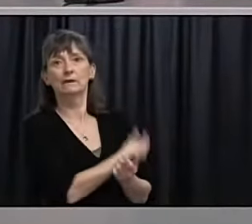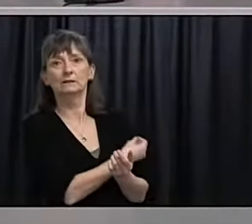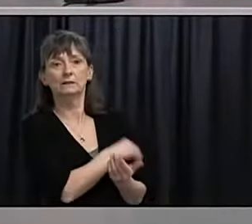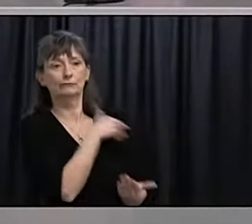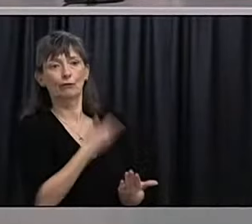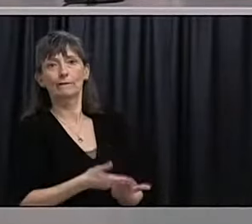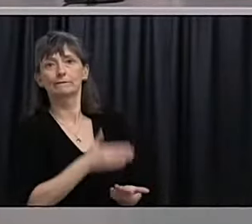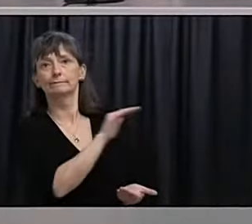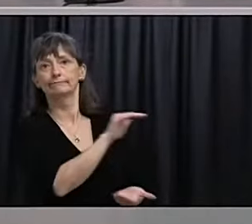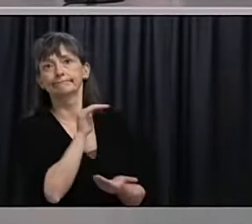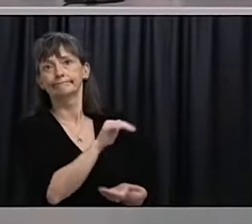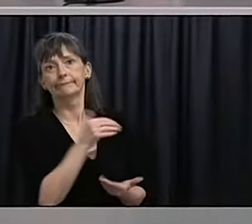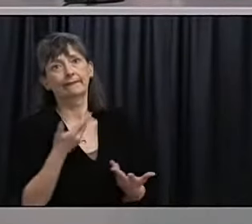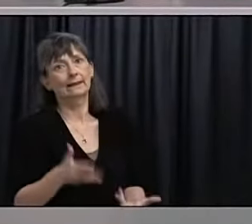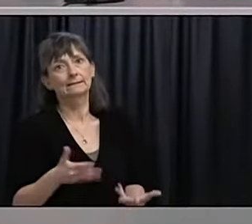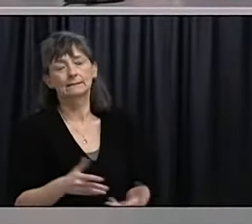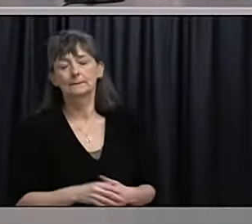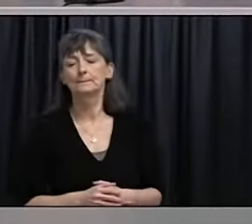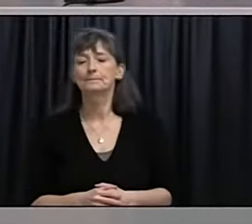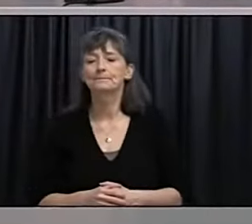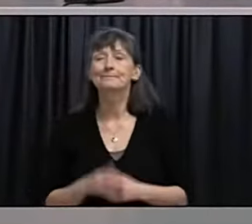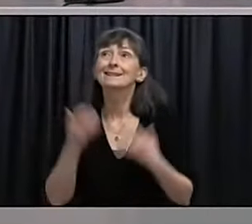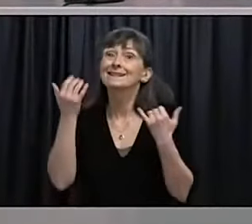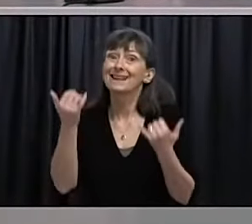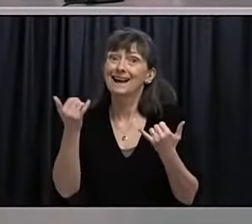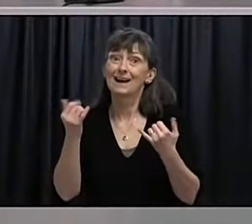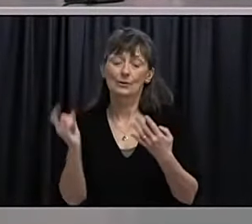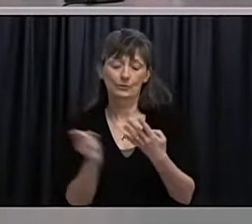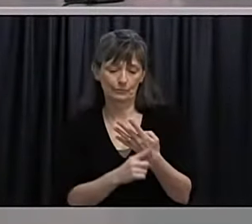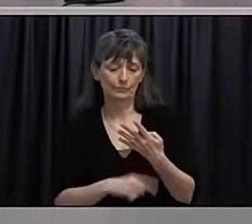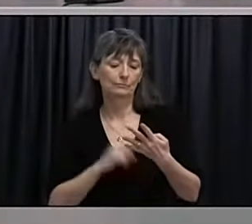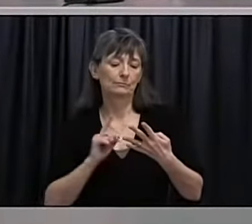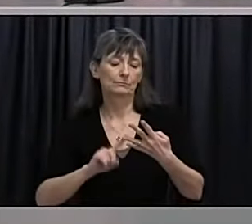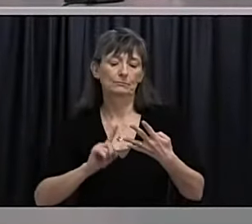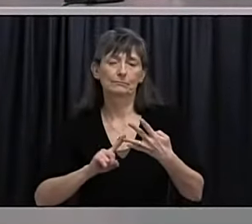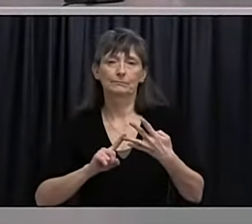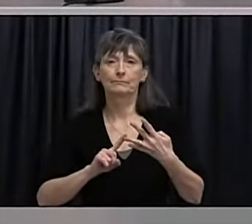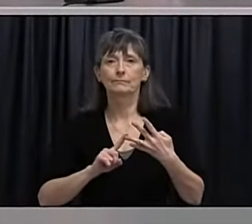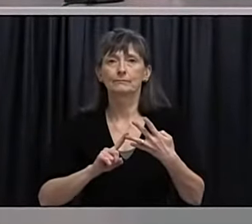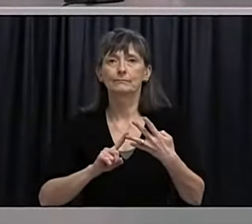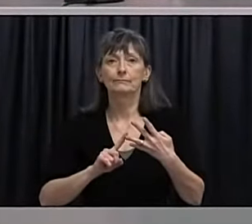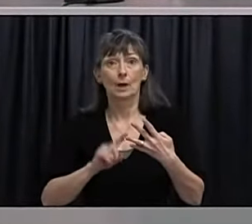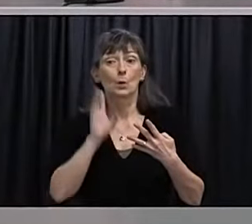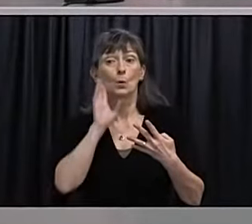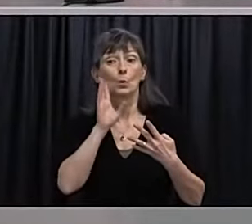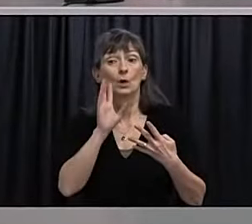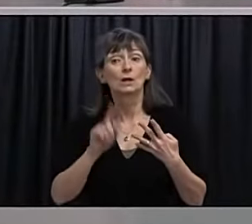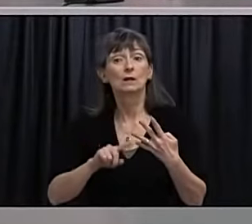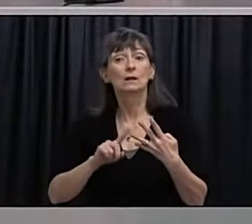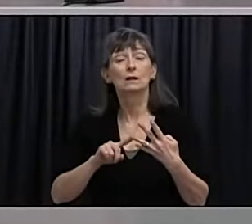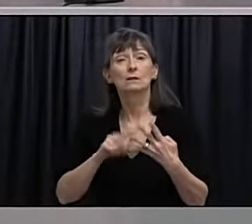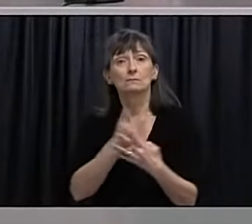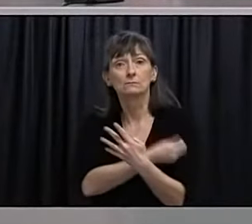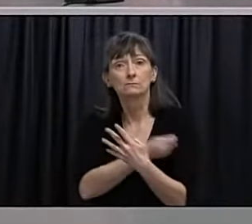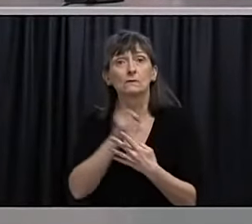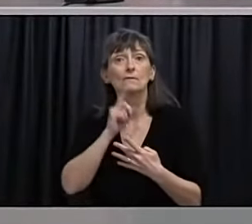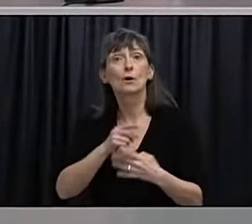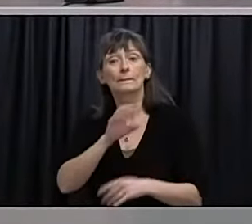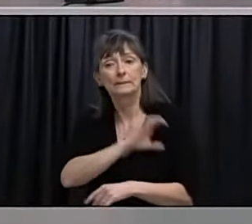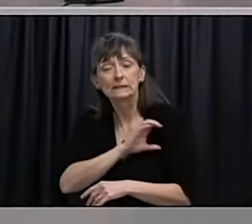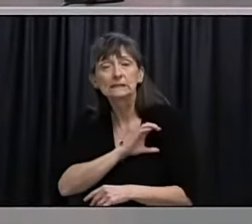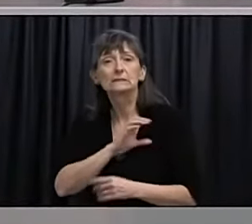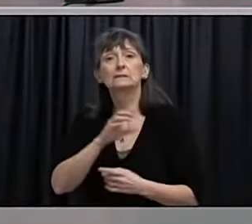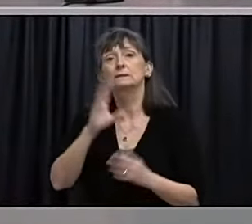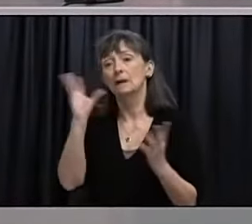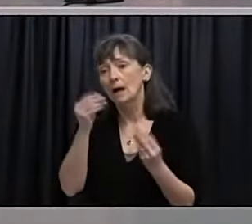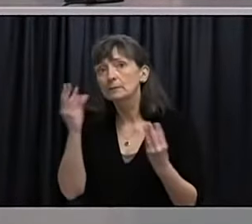And with the announcement that the AstraZeneca vaccine is going to go to frontline essential workers, including police